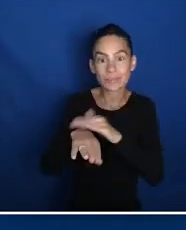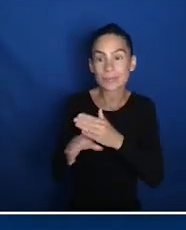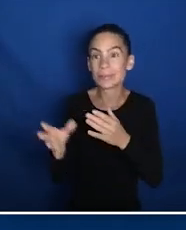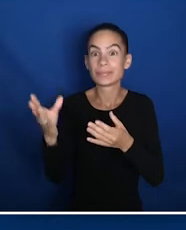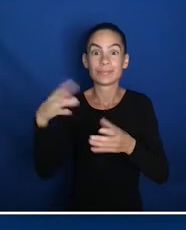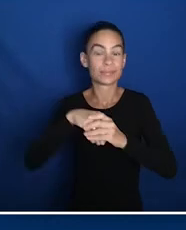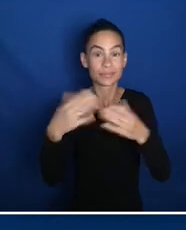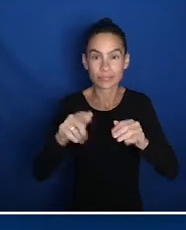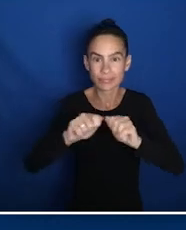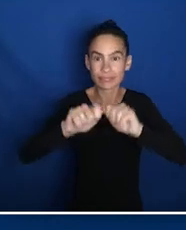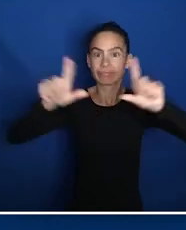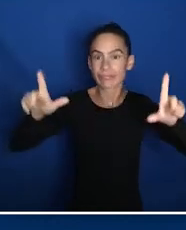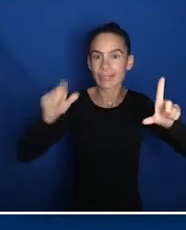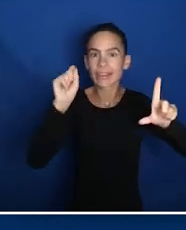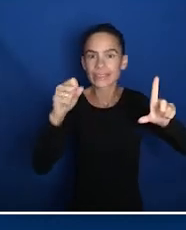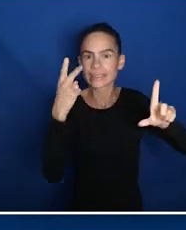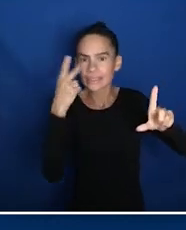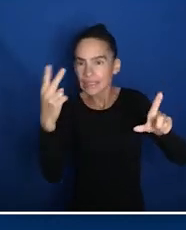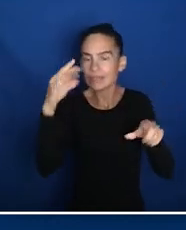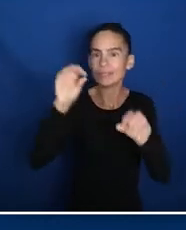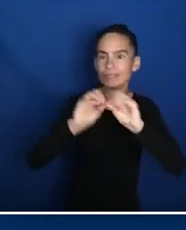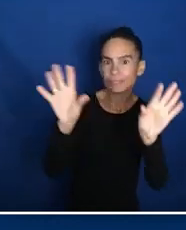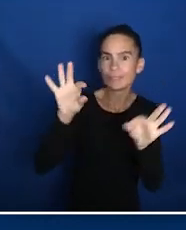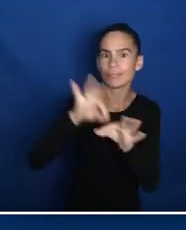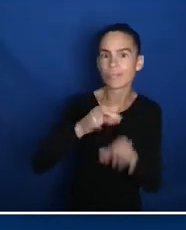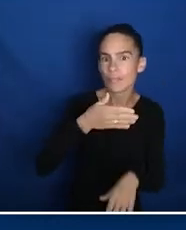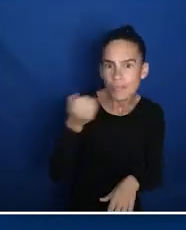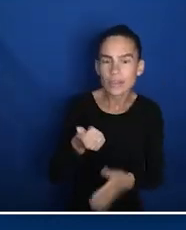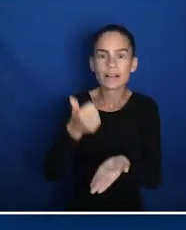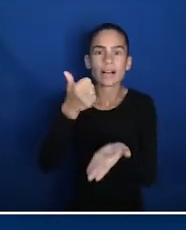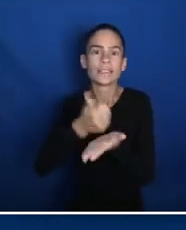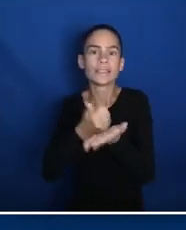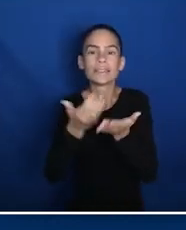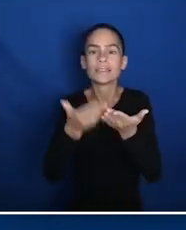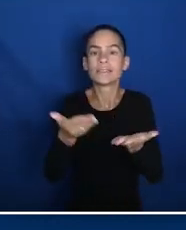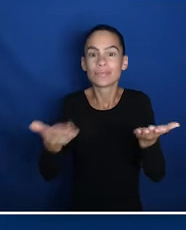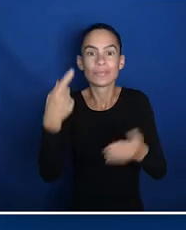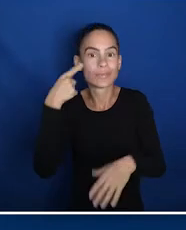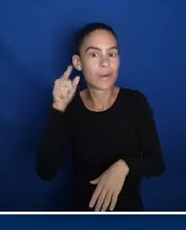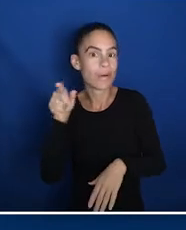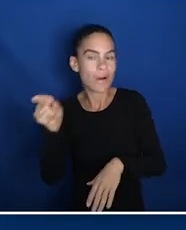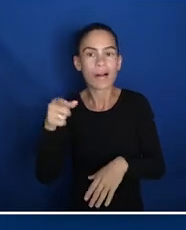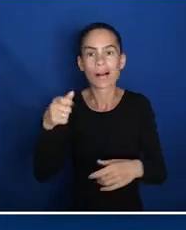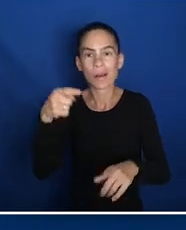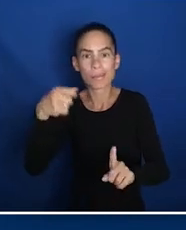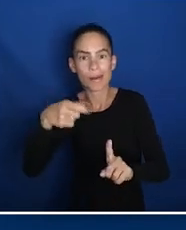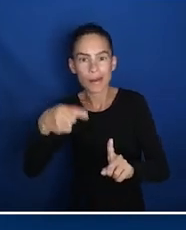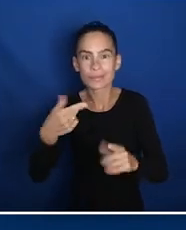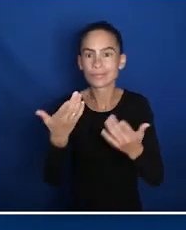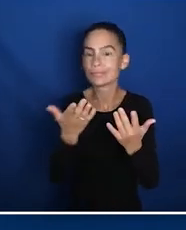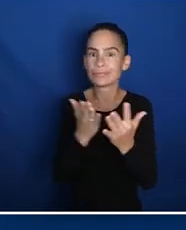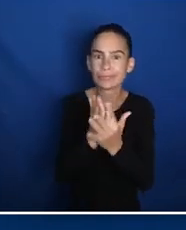including a large screen to better view and cast the ballot, assistive input devices for accessible ballot navigation and